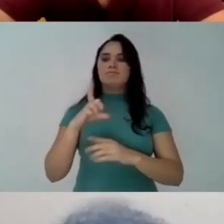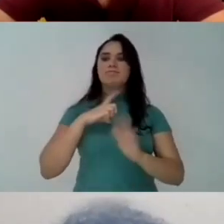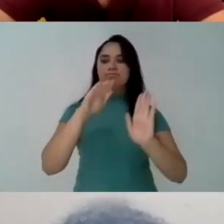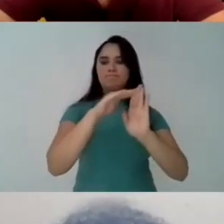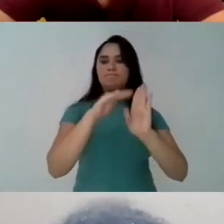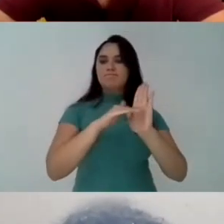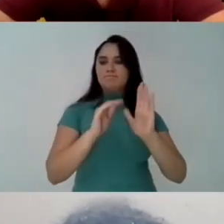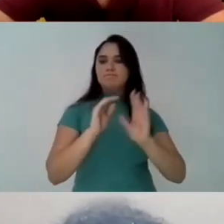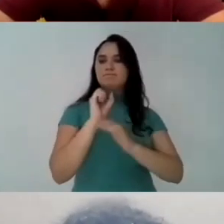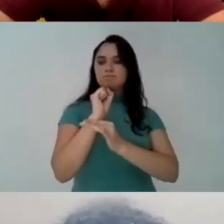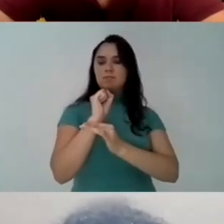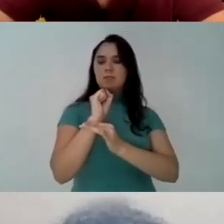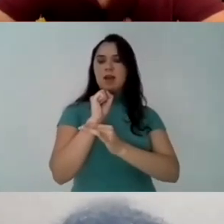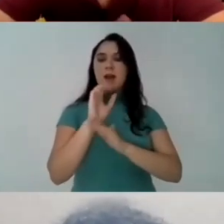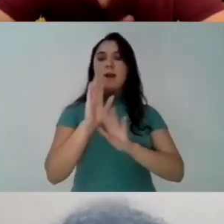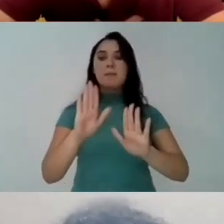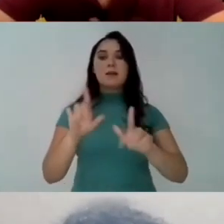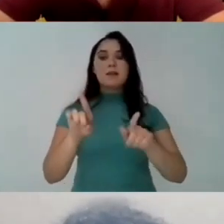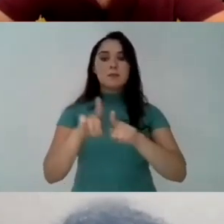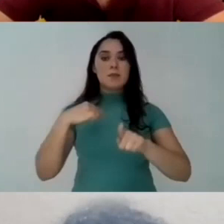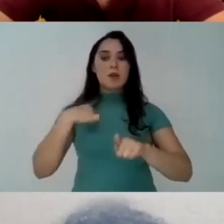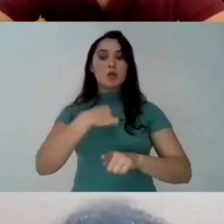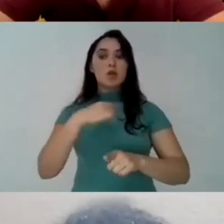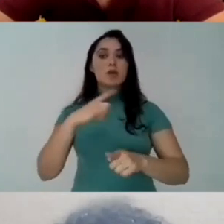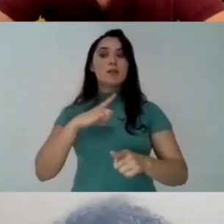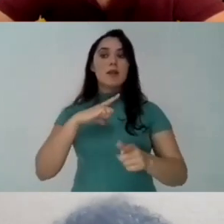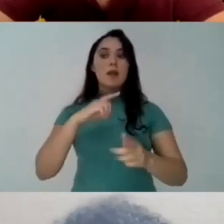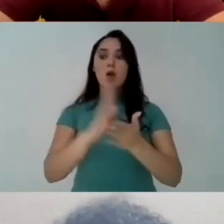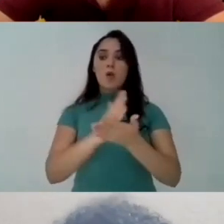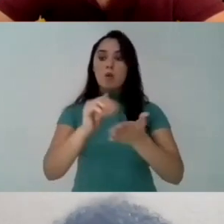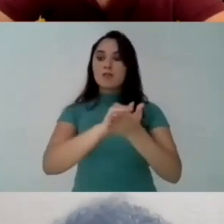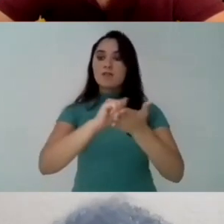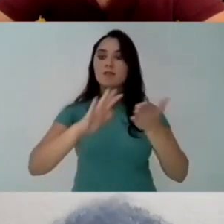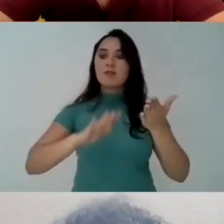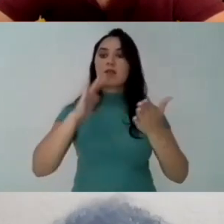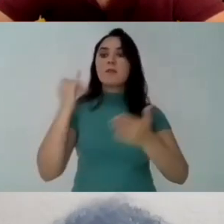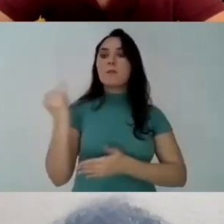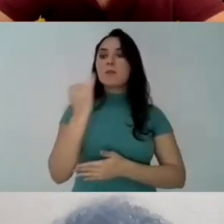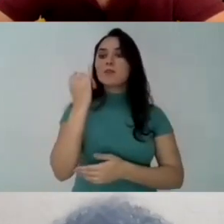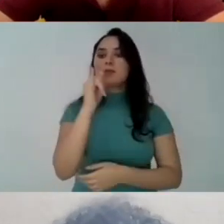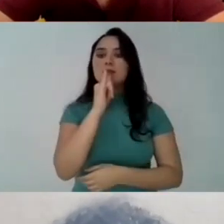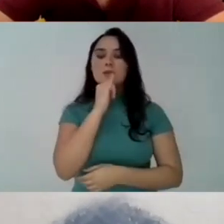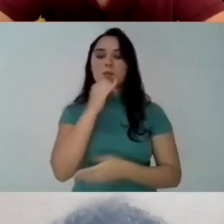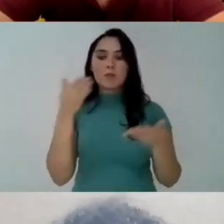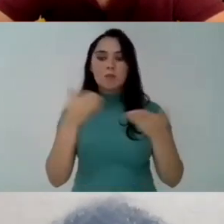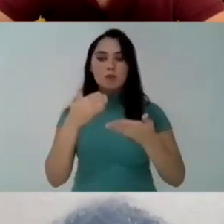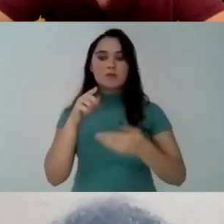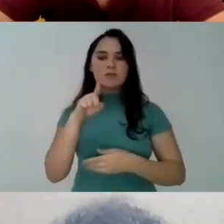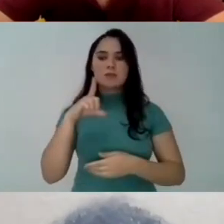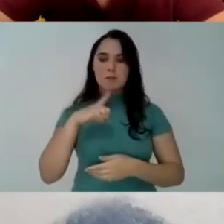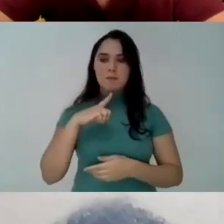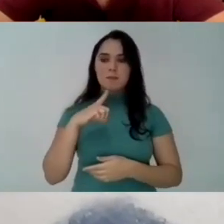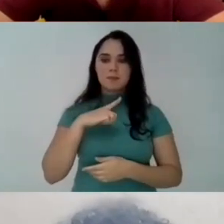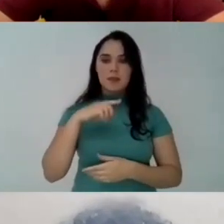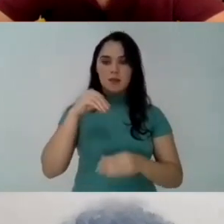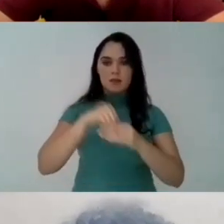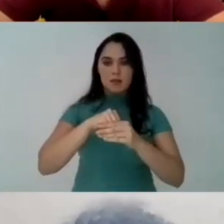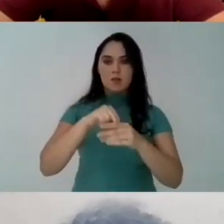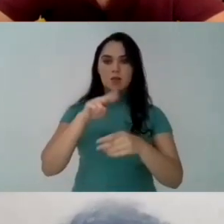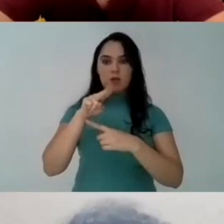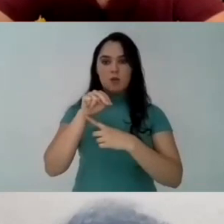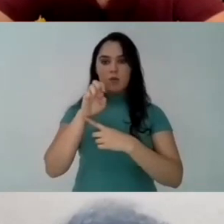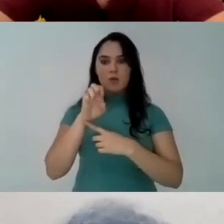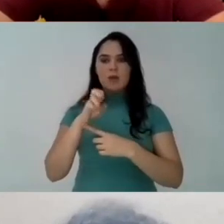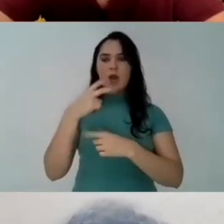specificities and their needs at the university and campus Because sometimes